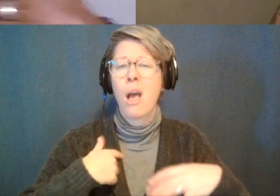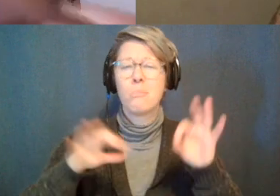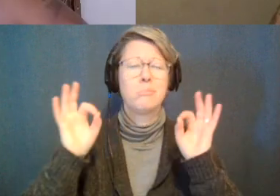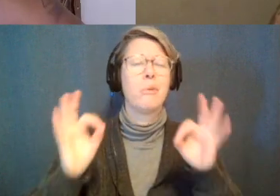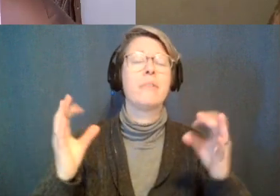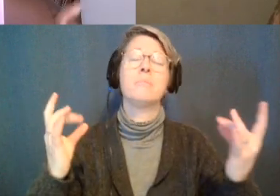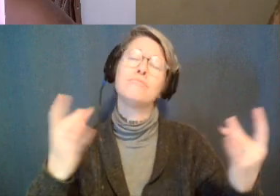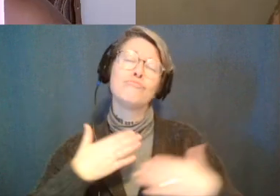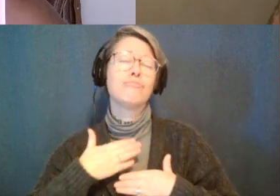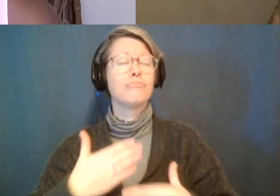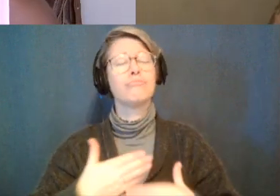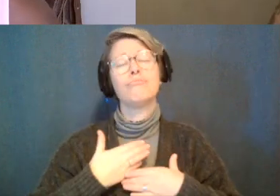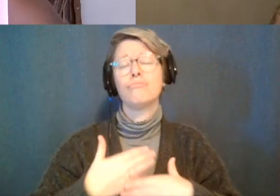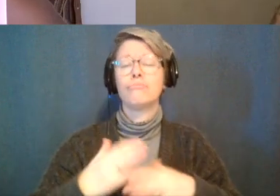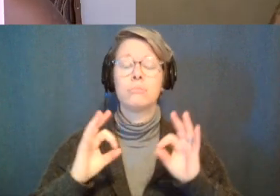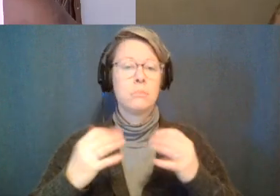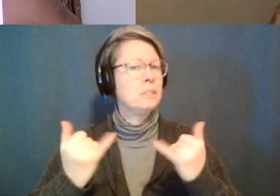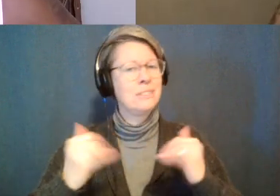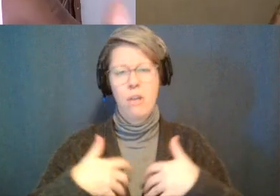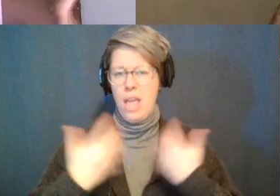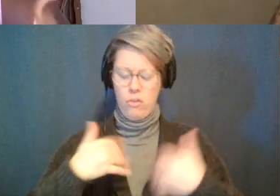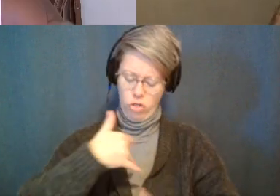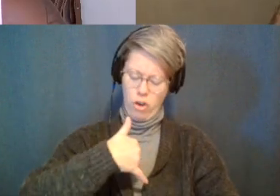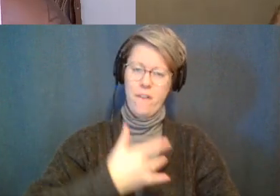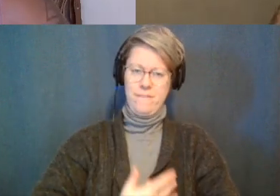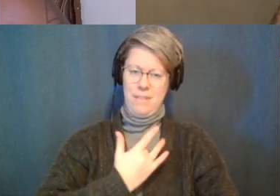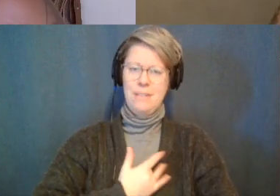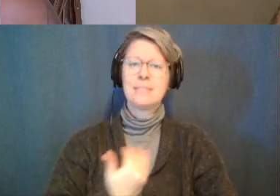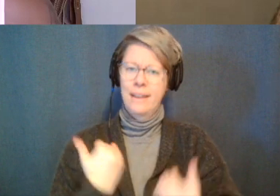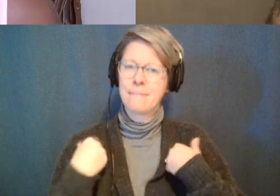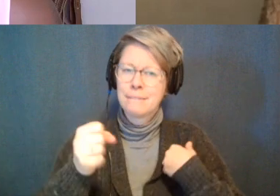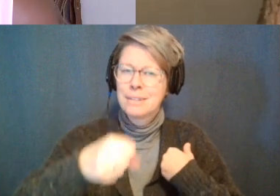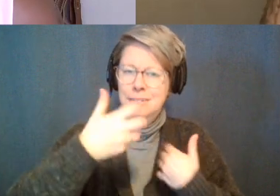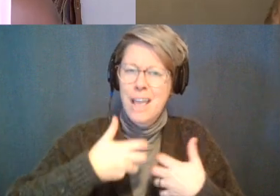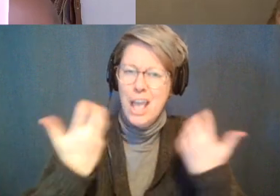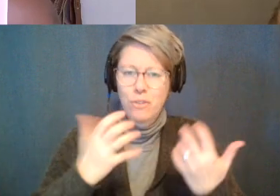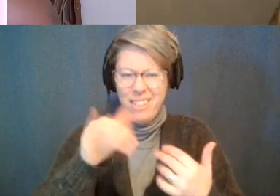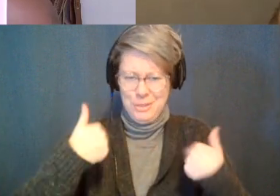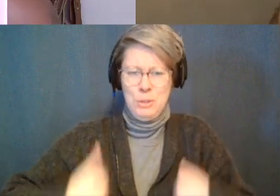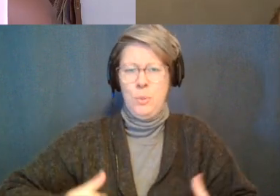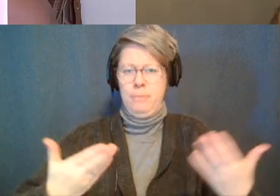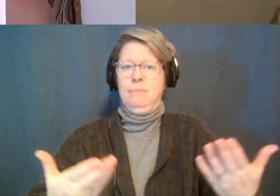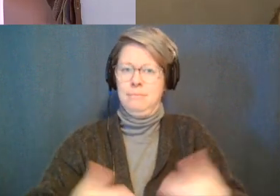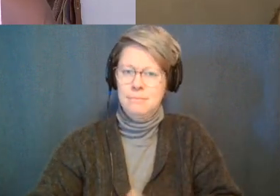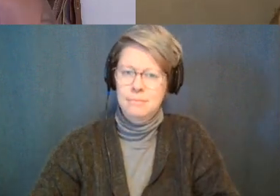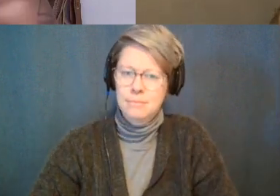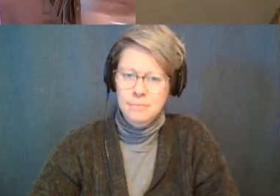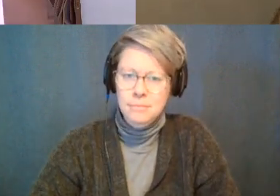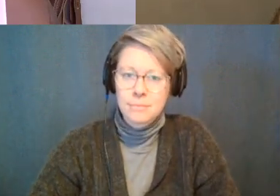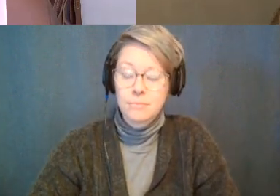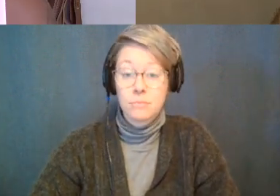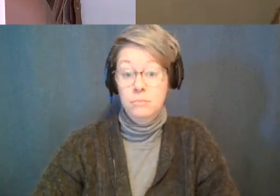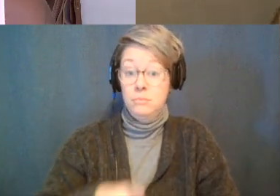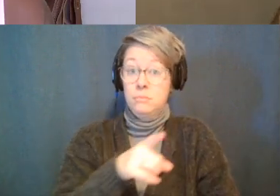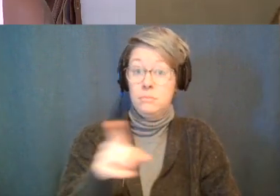breath work or whatever no matter whatever i still get angry it's part of the human experience if any of you